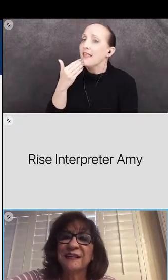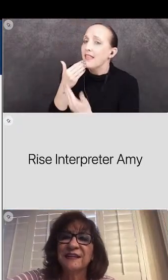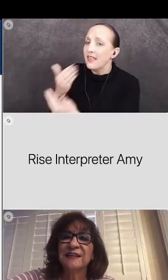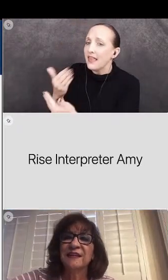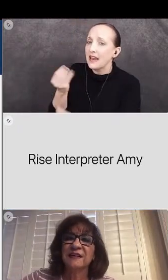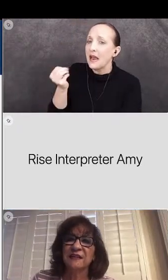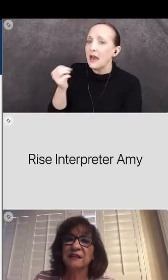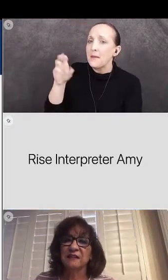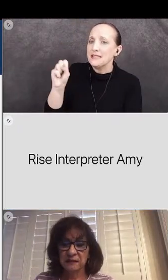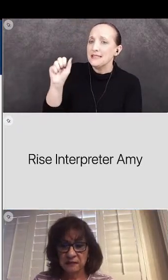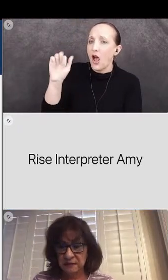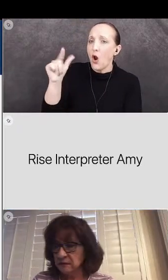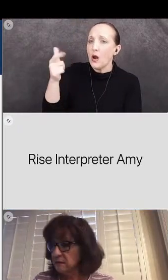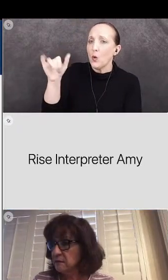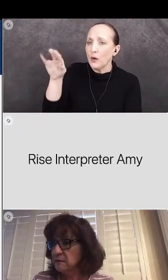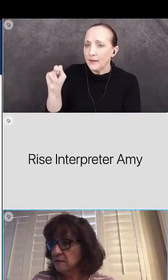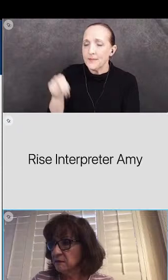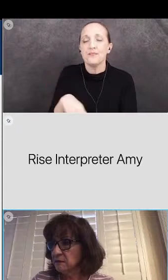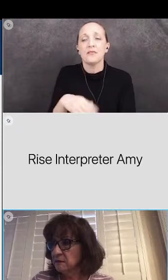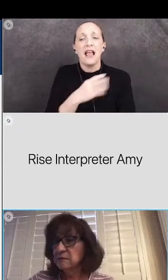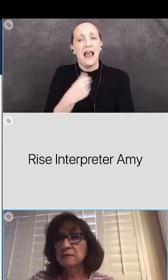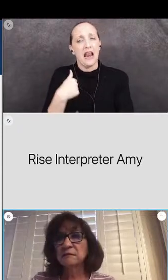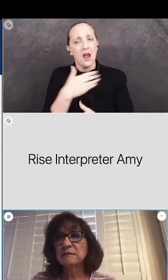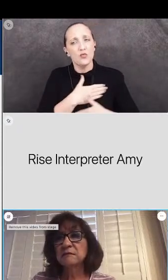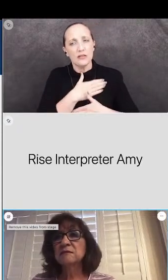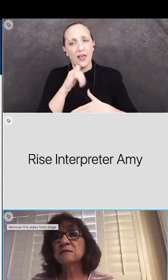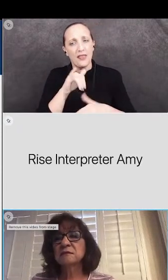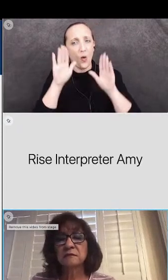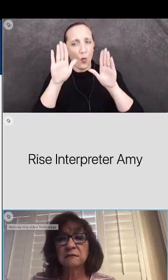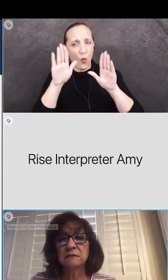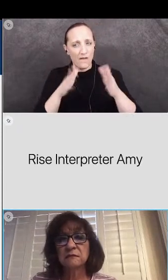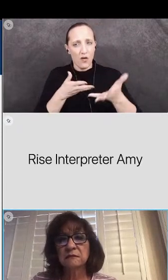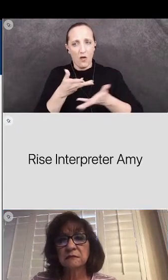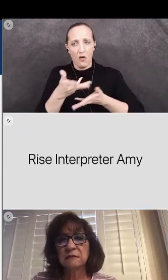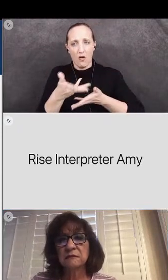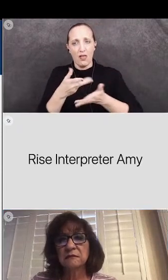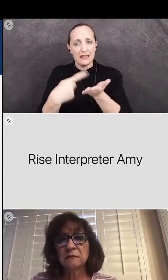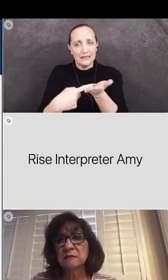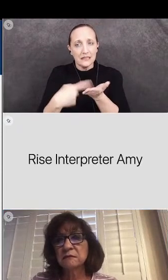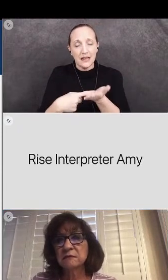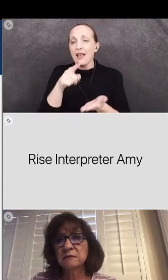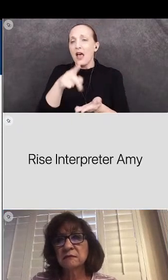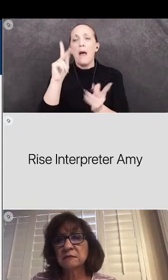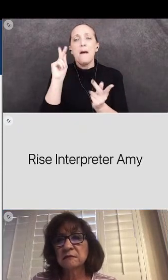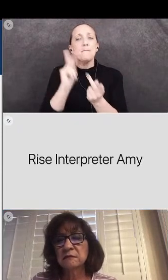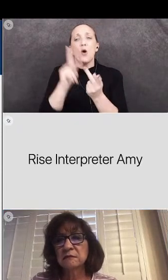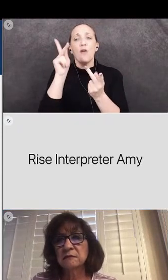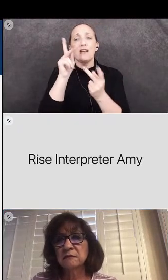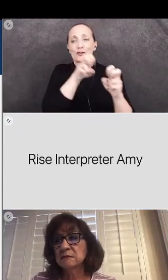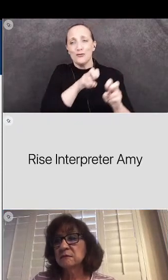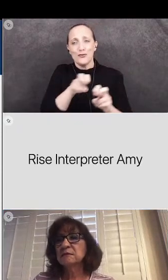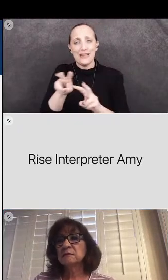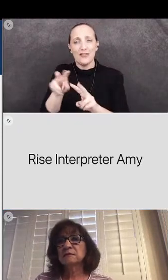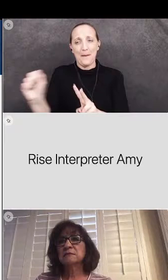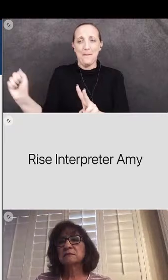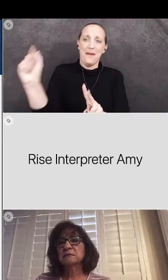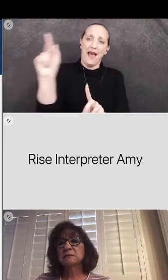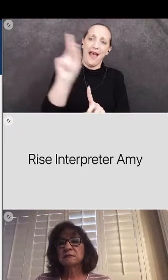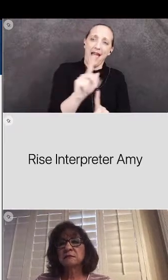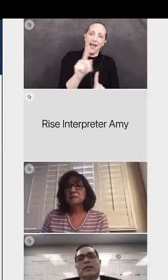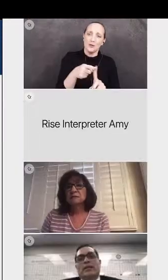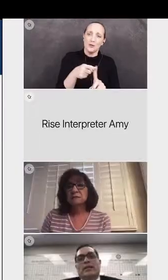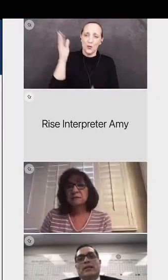Thank you. And appreciate that, that wonderful discussion. It's actually a perfect transition back to the presentation.